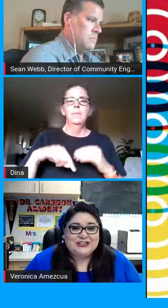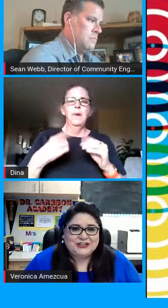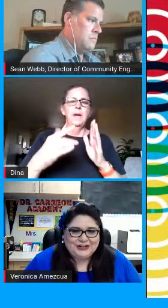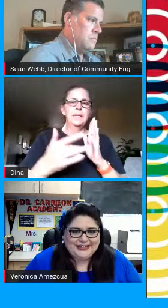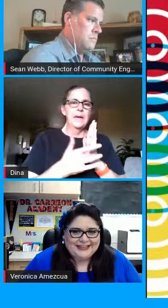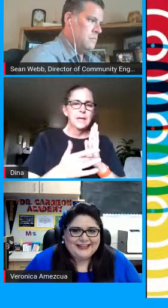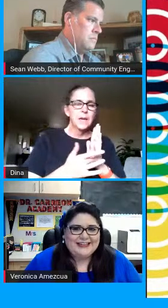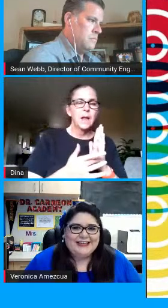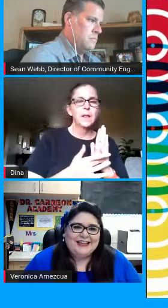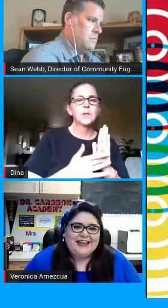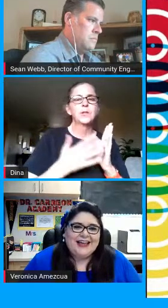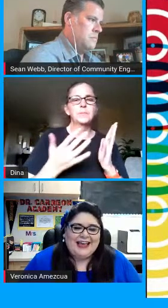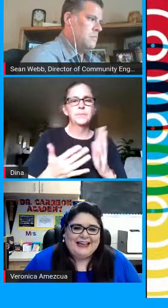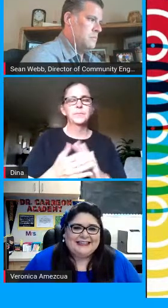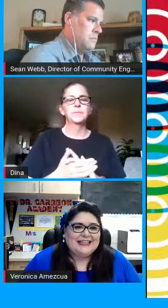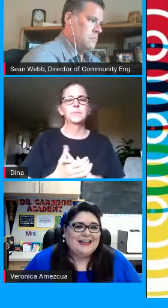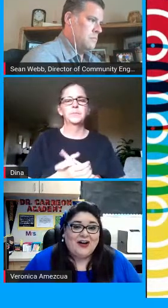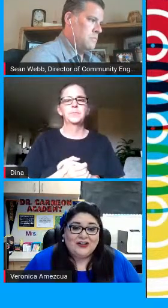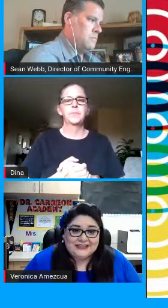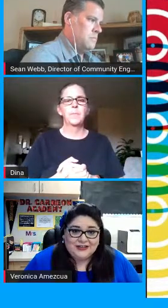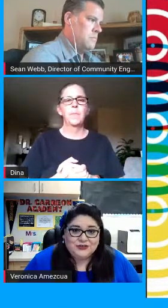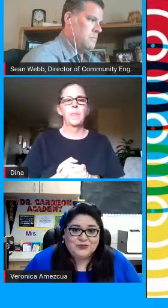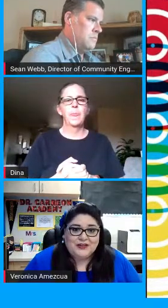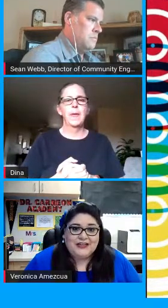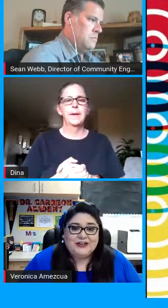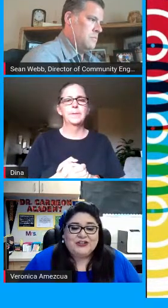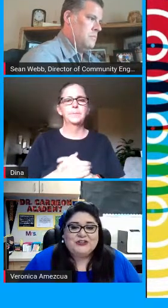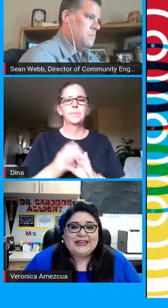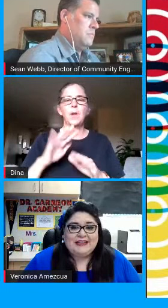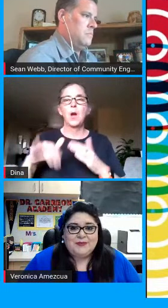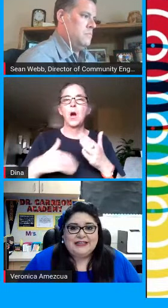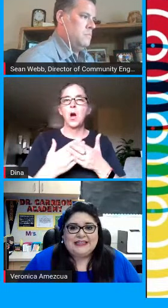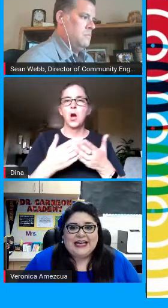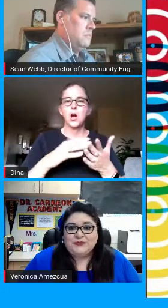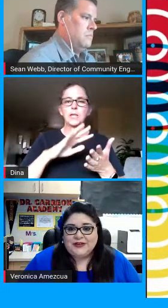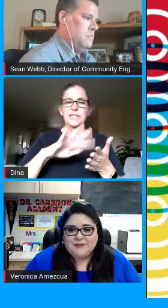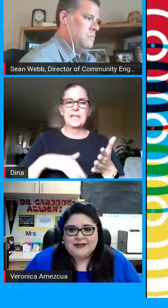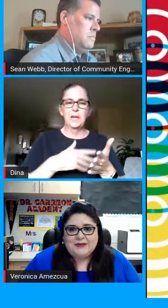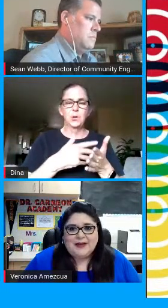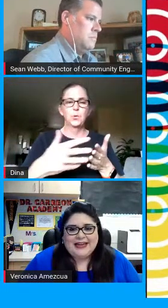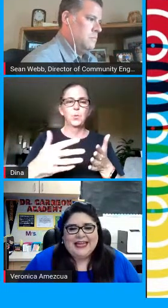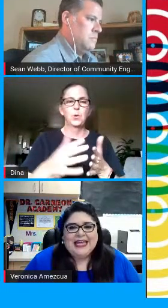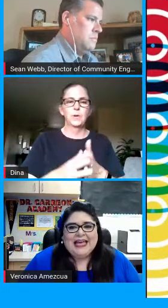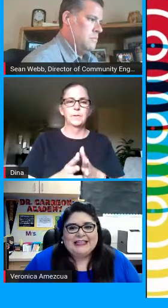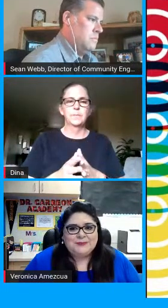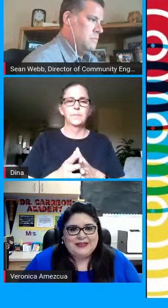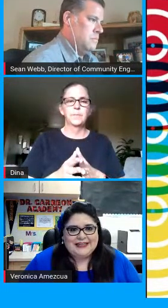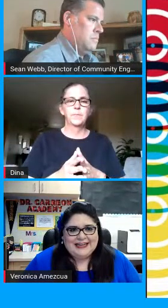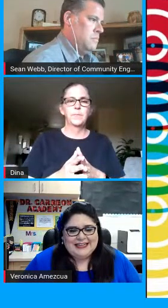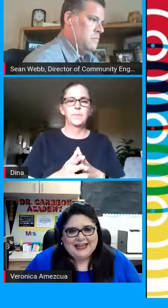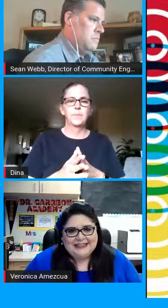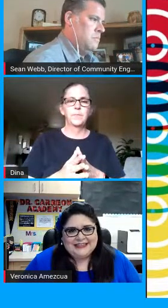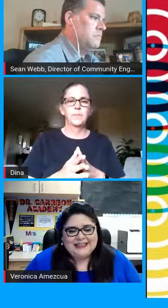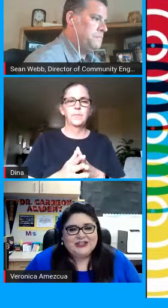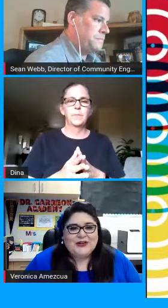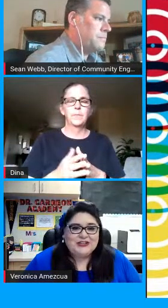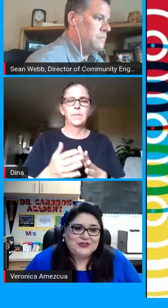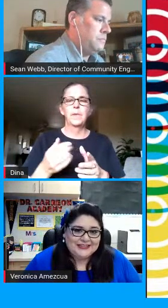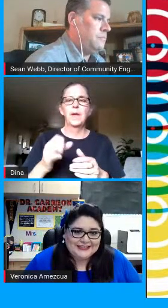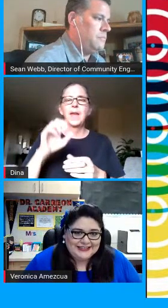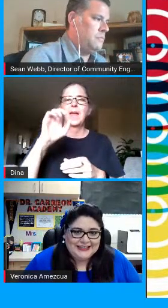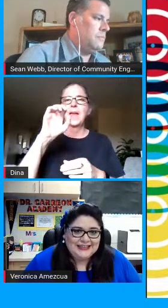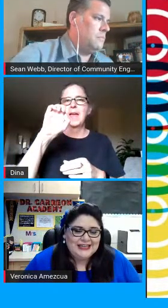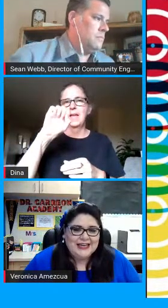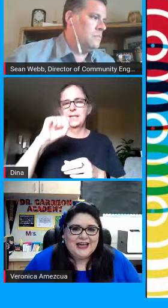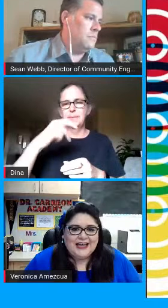up for distance learning and all schedules will adhere to daily minutes as recommended by sb98 so